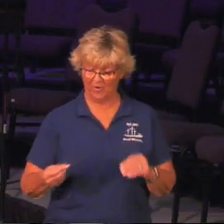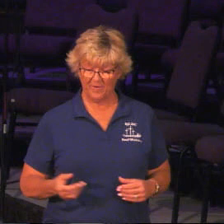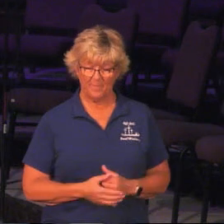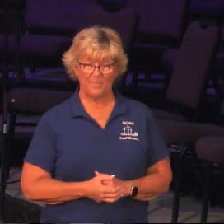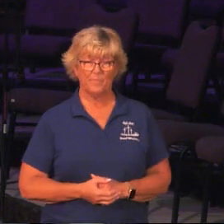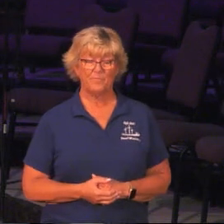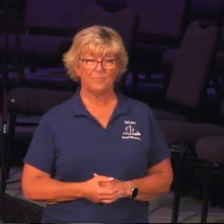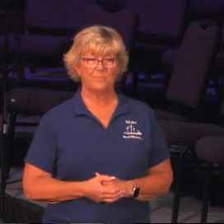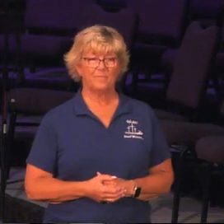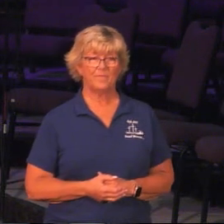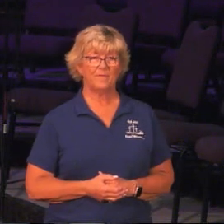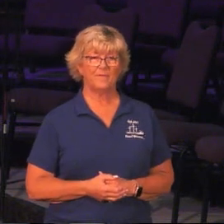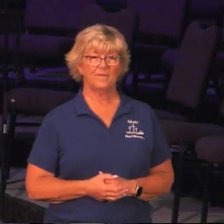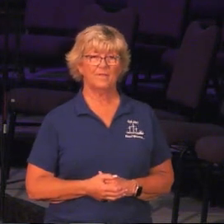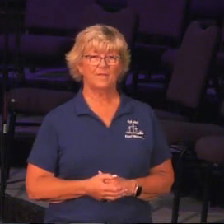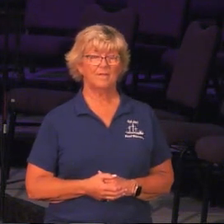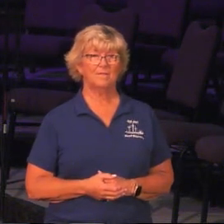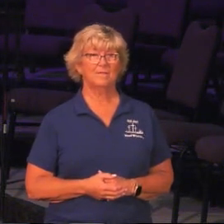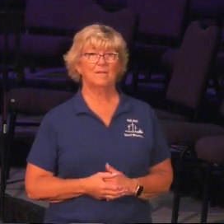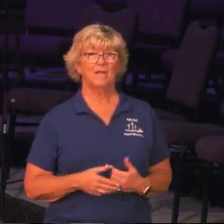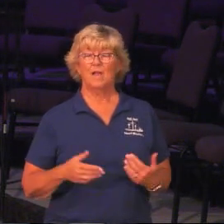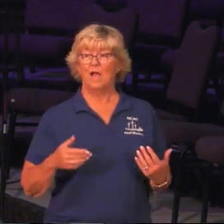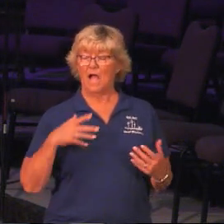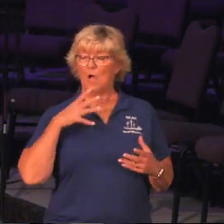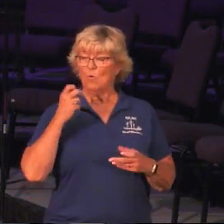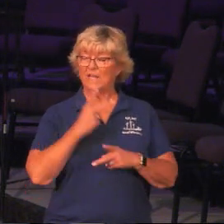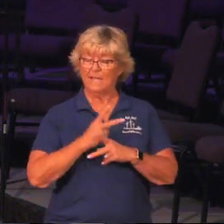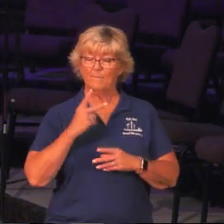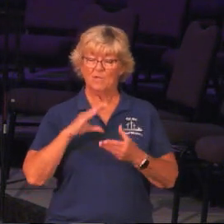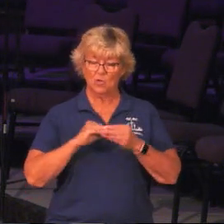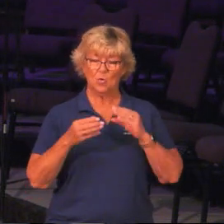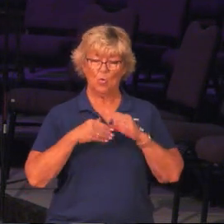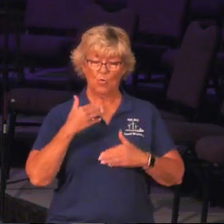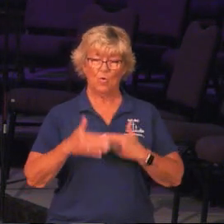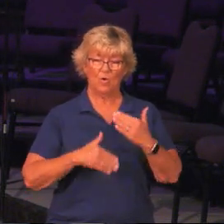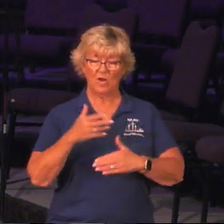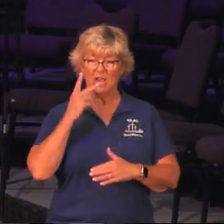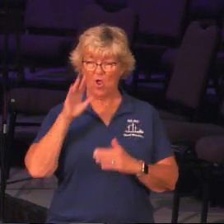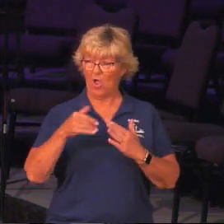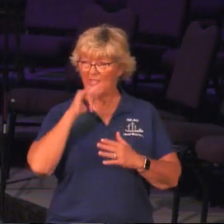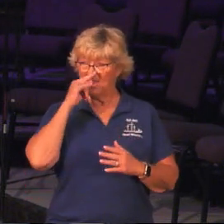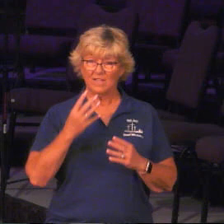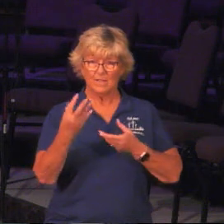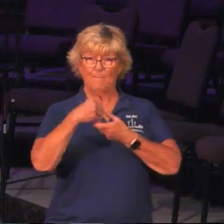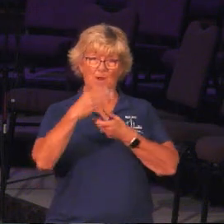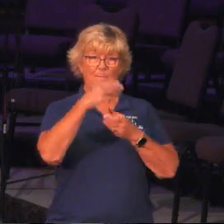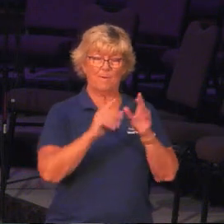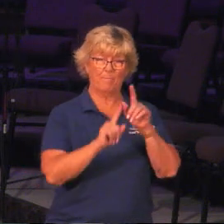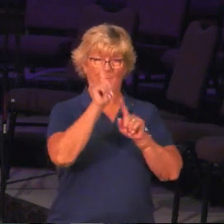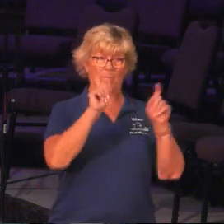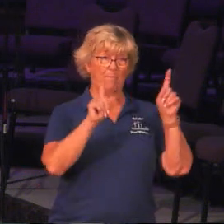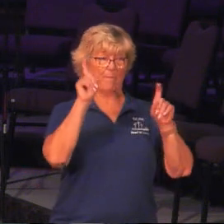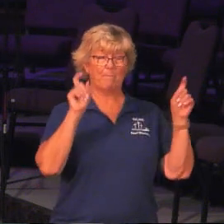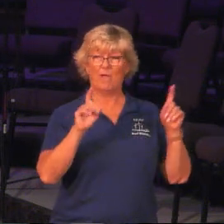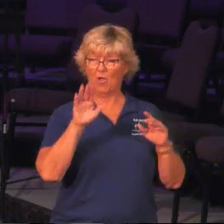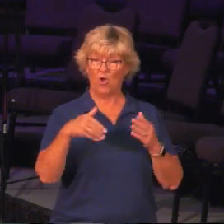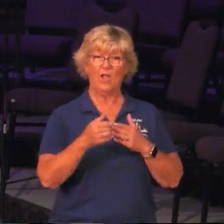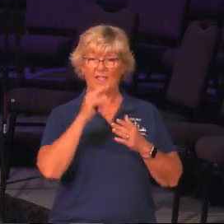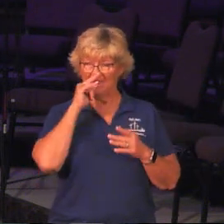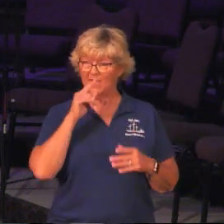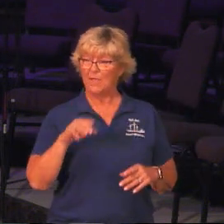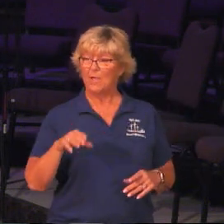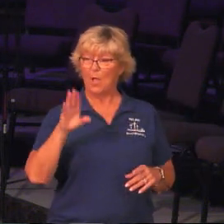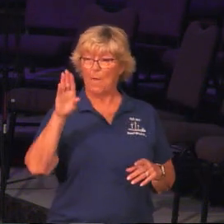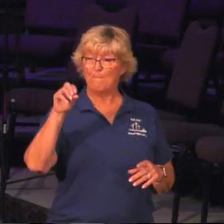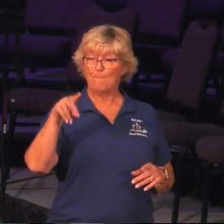And I don't think there's a rhyme or reason for the story. You just keep the story going until you see all the kids participating. So when you see all the kids Betty